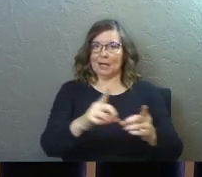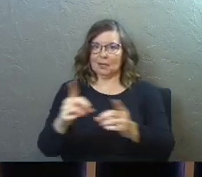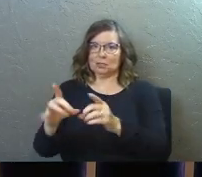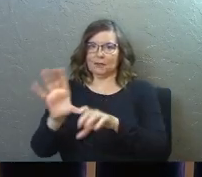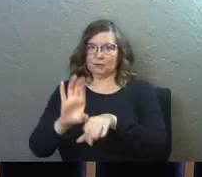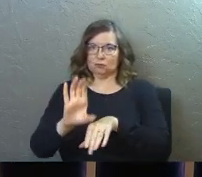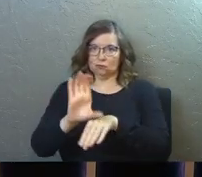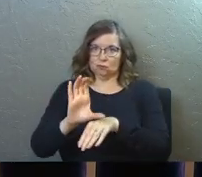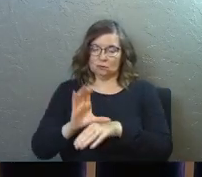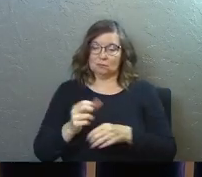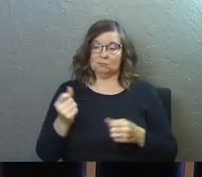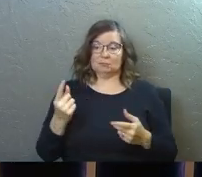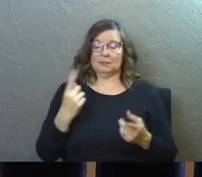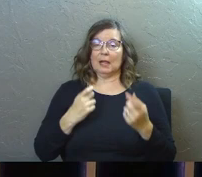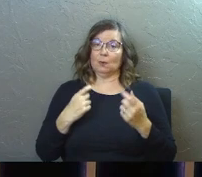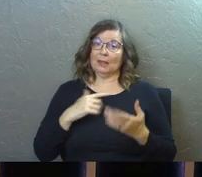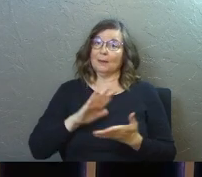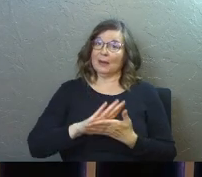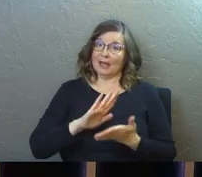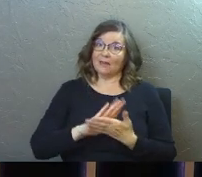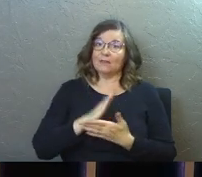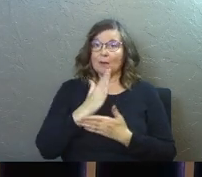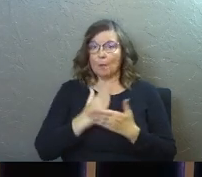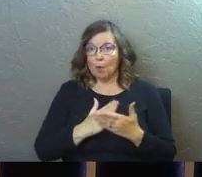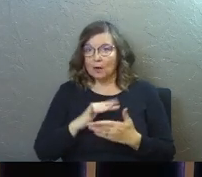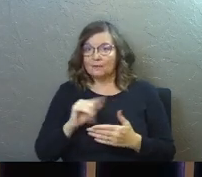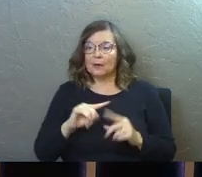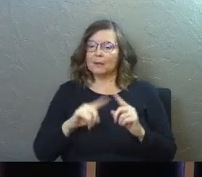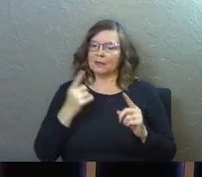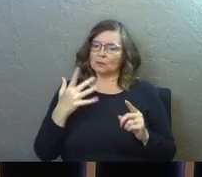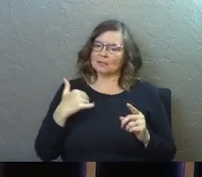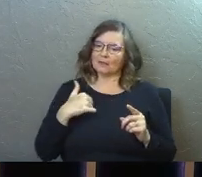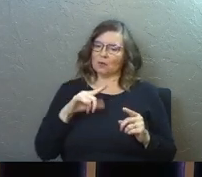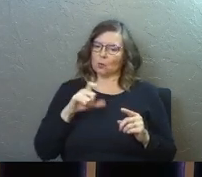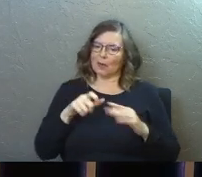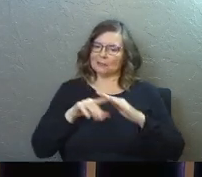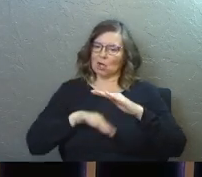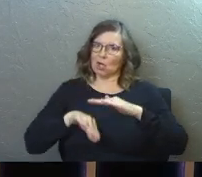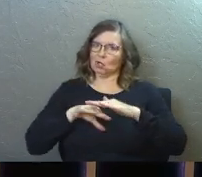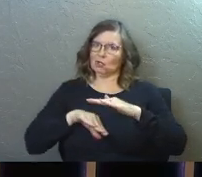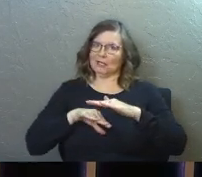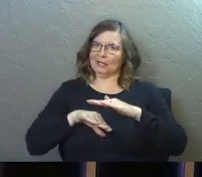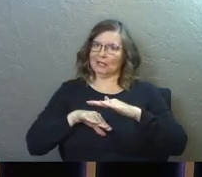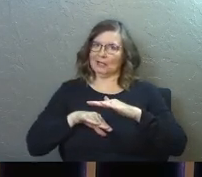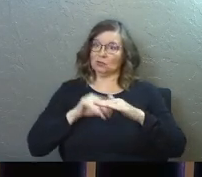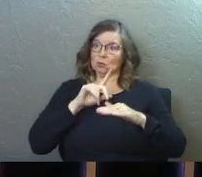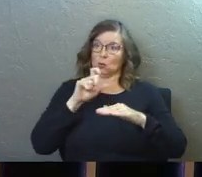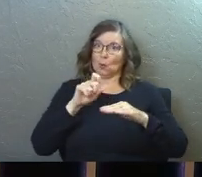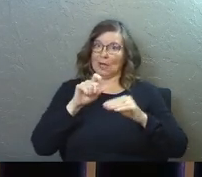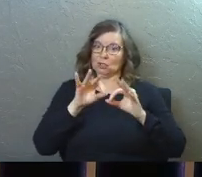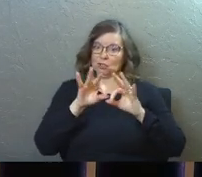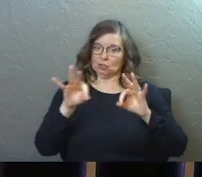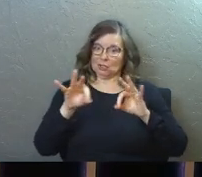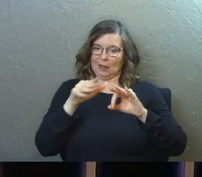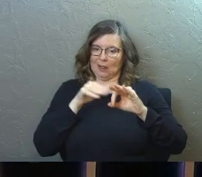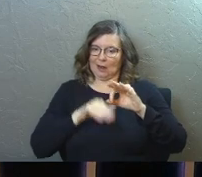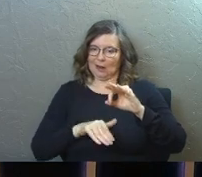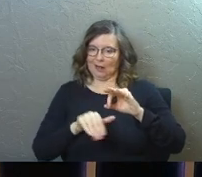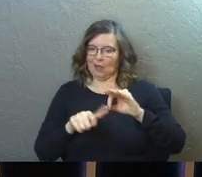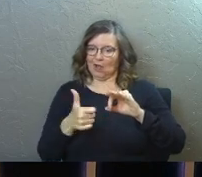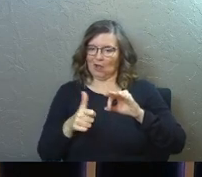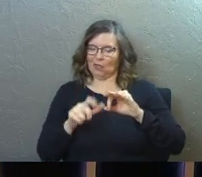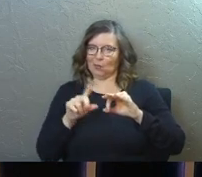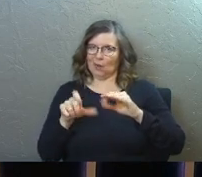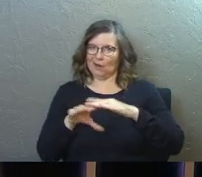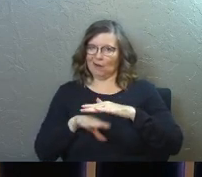you. It was a little bit academic for part of it, but there was kind of a question underneath the question. Do you guys remember that? Like there were